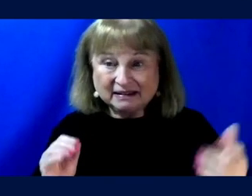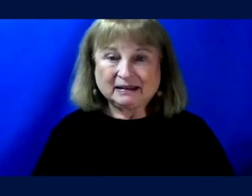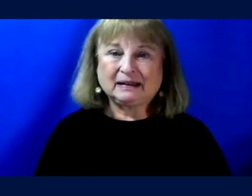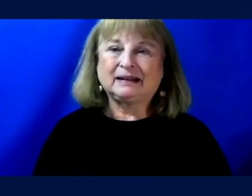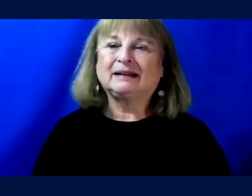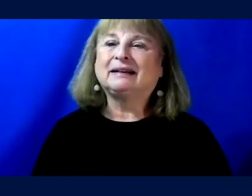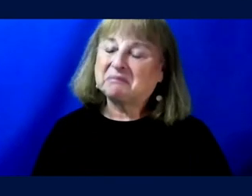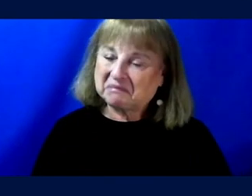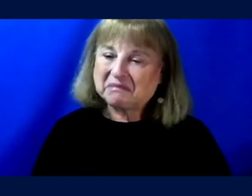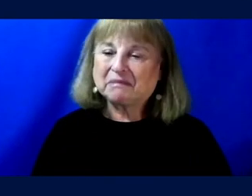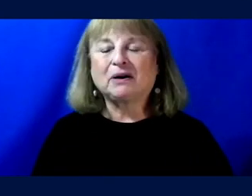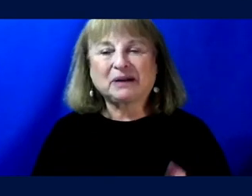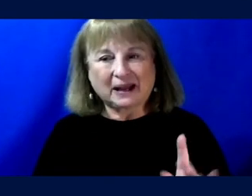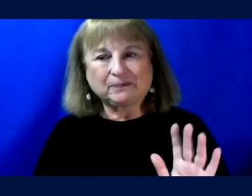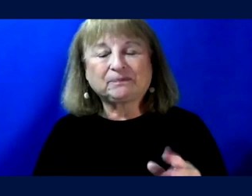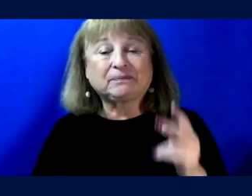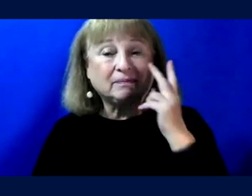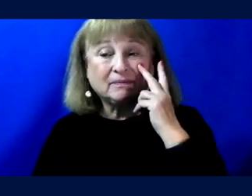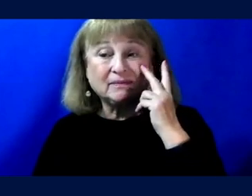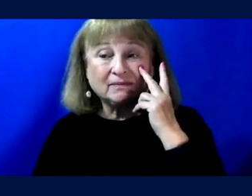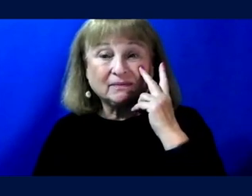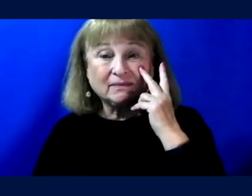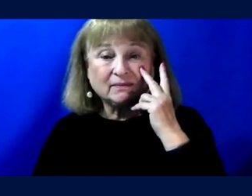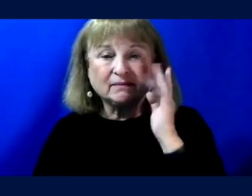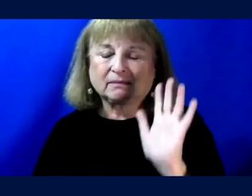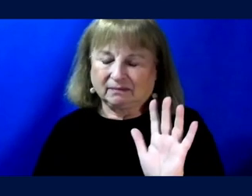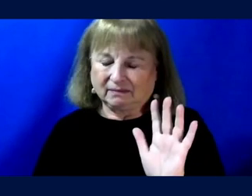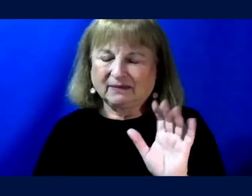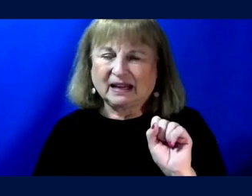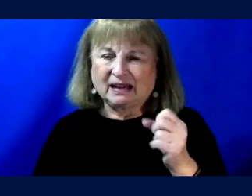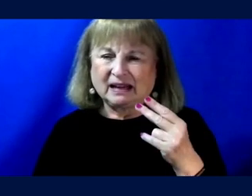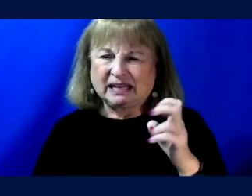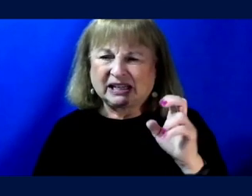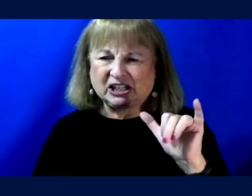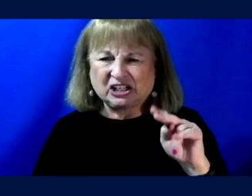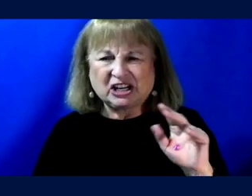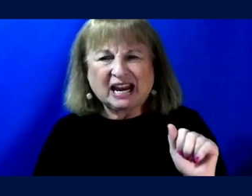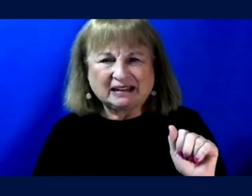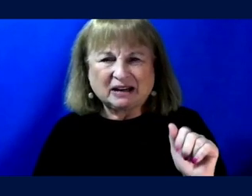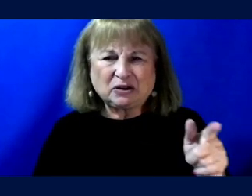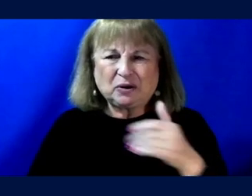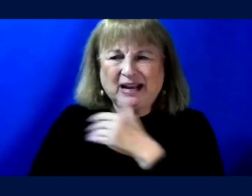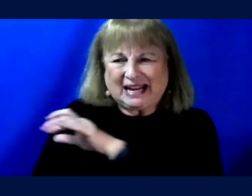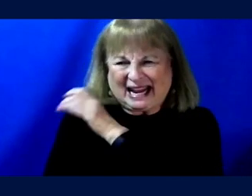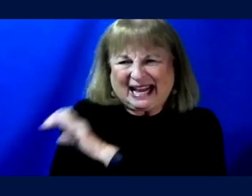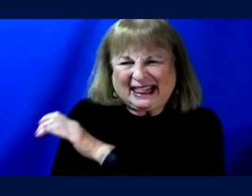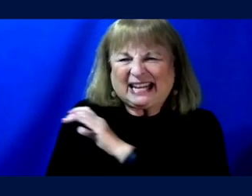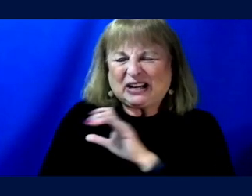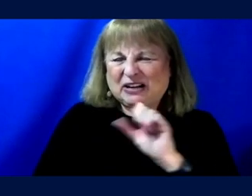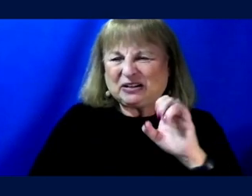Okay. I was going to see if, if, well, but Shana being in a clinical setting,